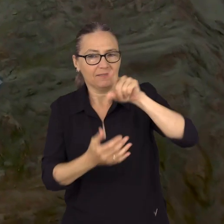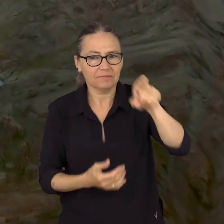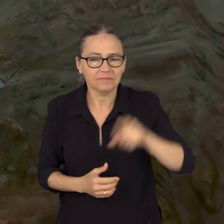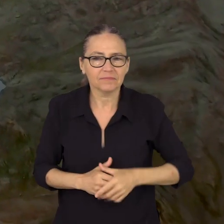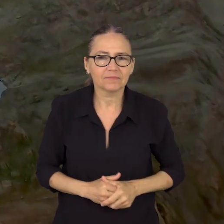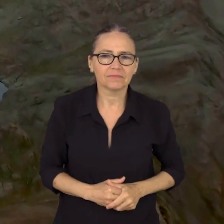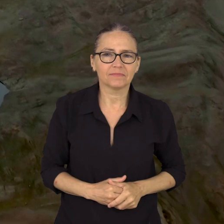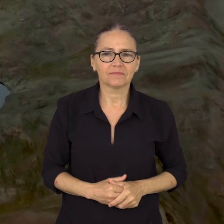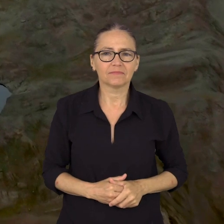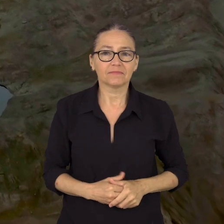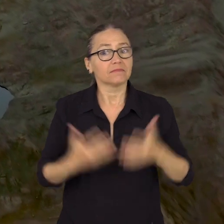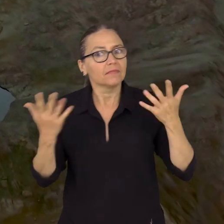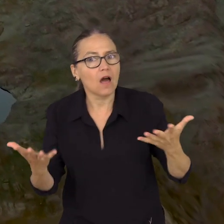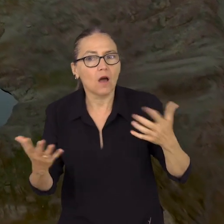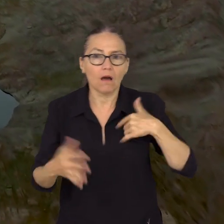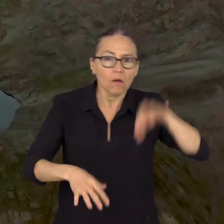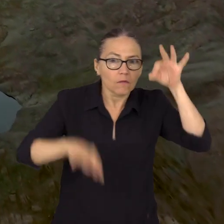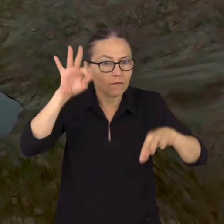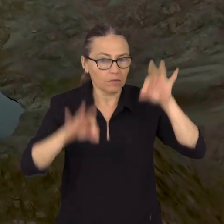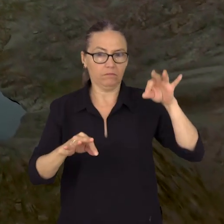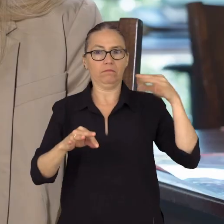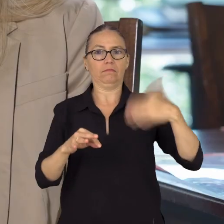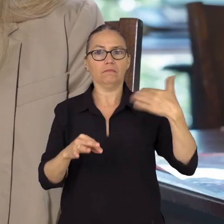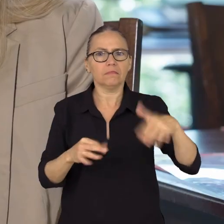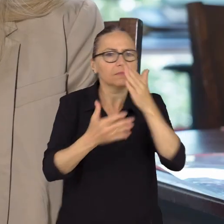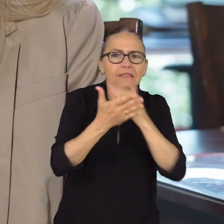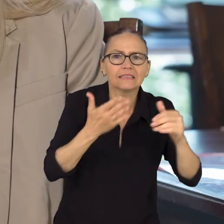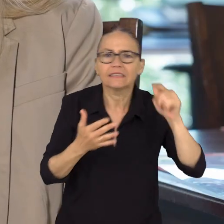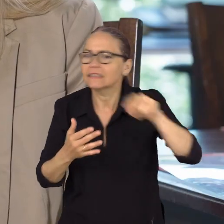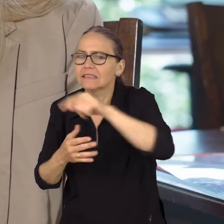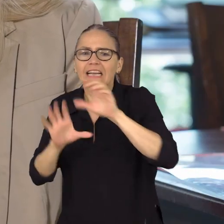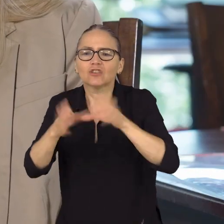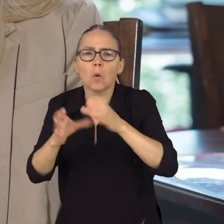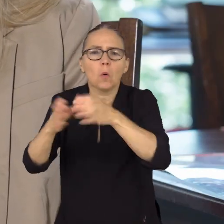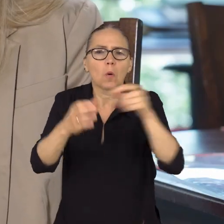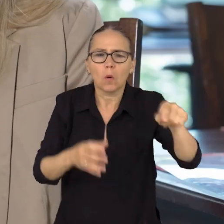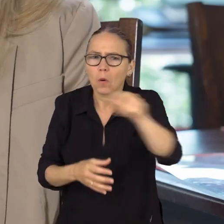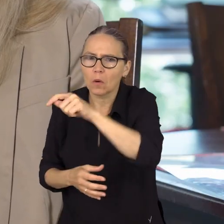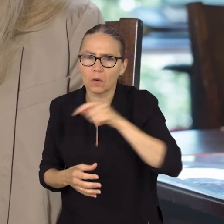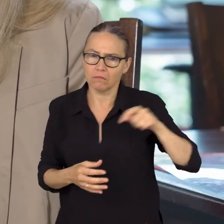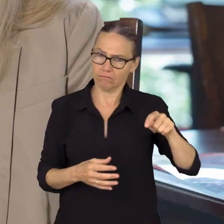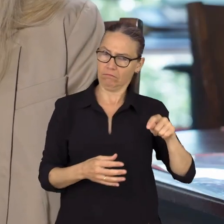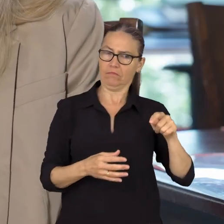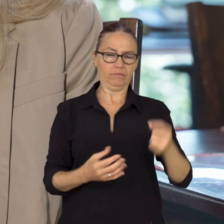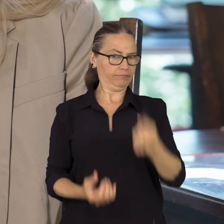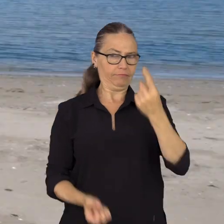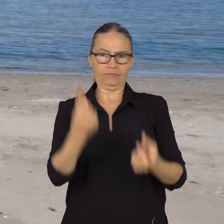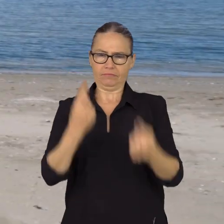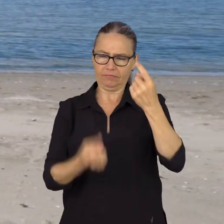Iran. And that's where I got to learn about some conservation issues that